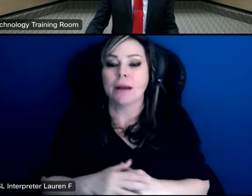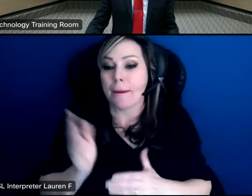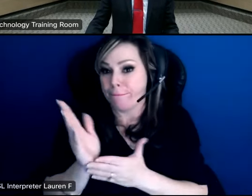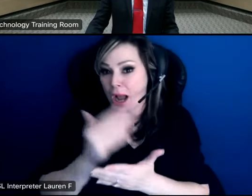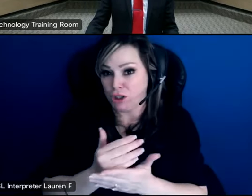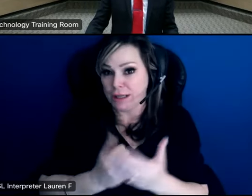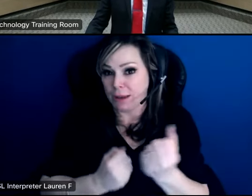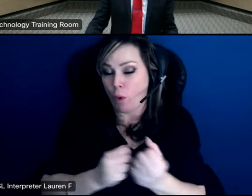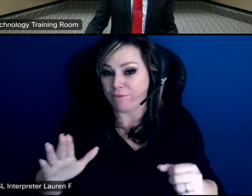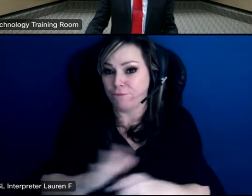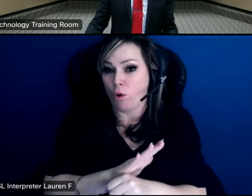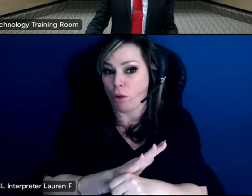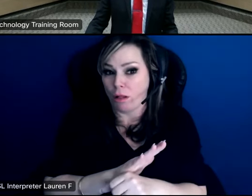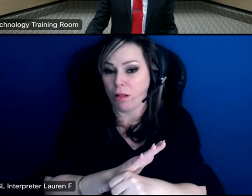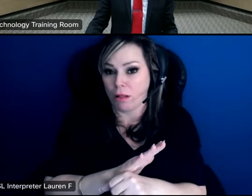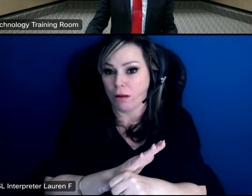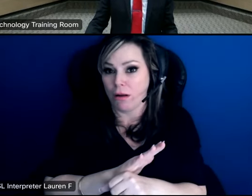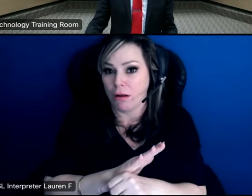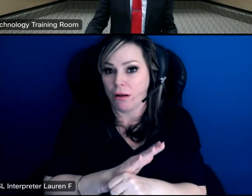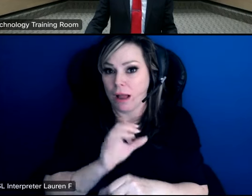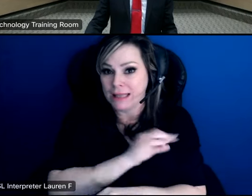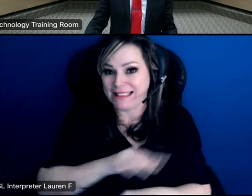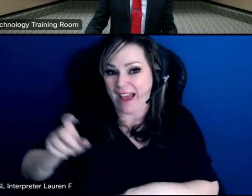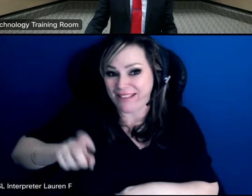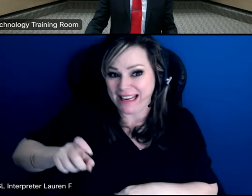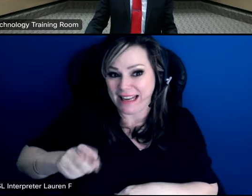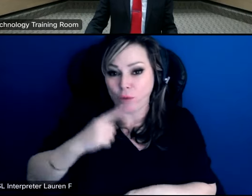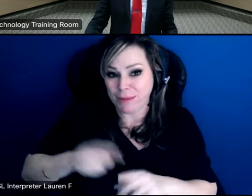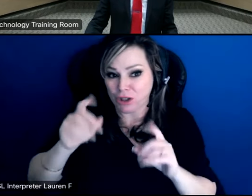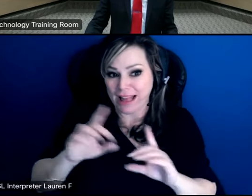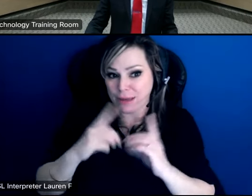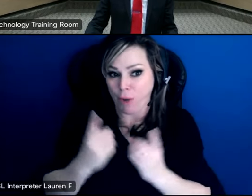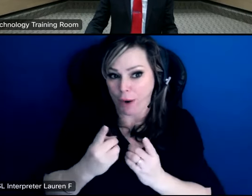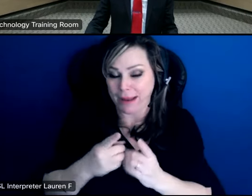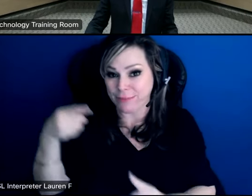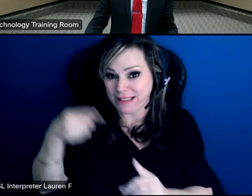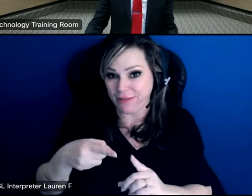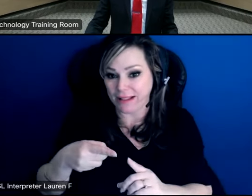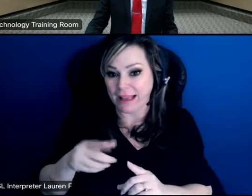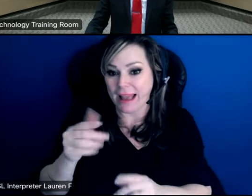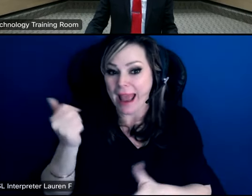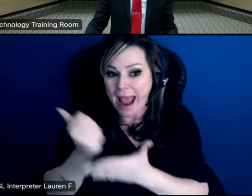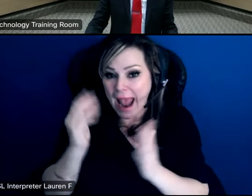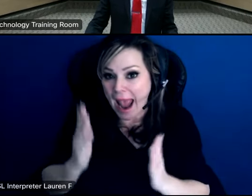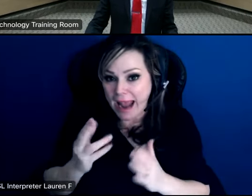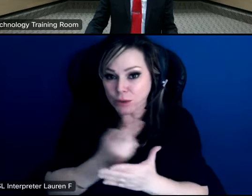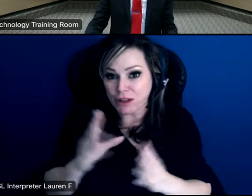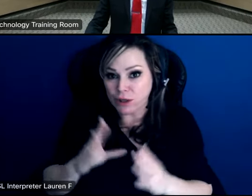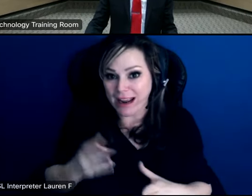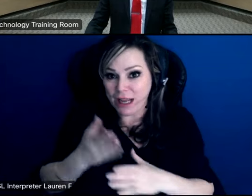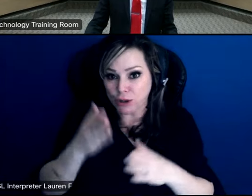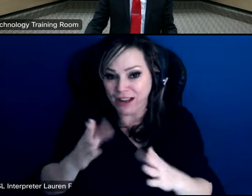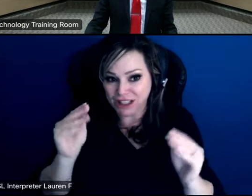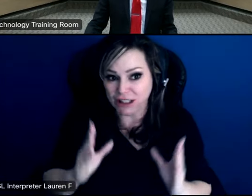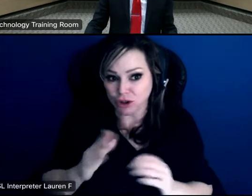support full uh support fully the staff needed in the special ed department specifically aids resource teachers and intervention teachers